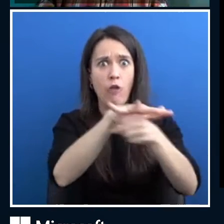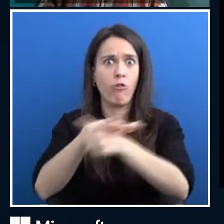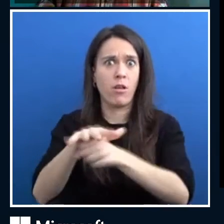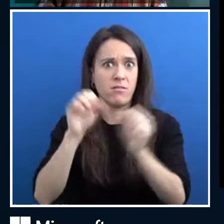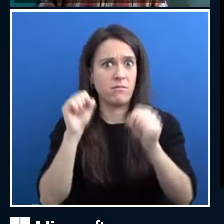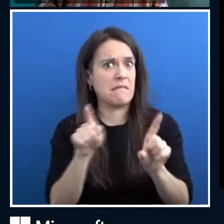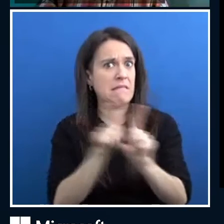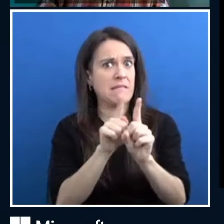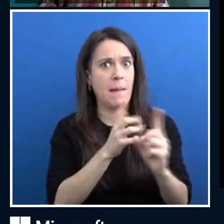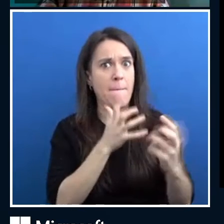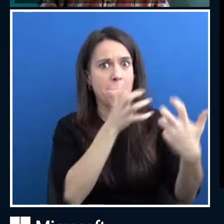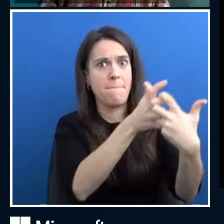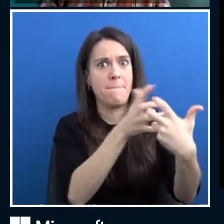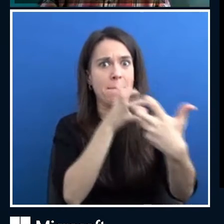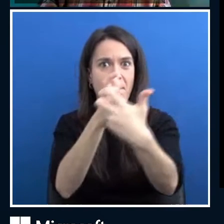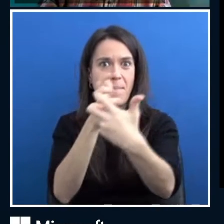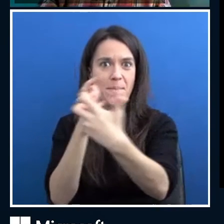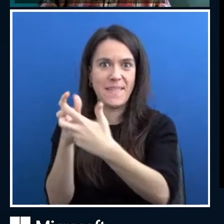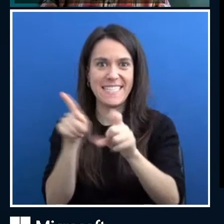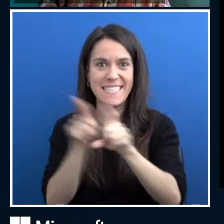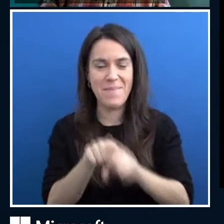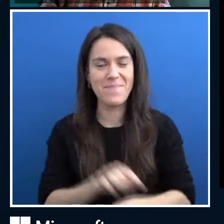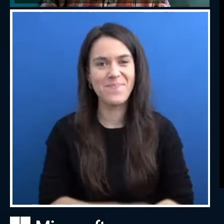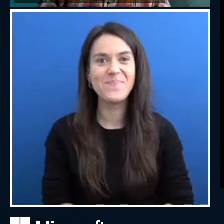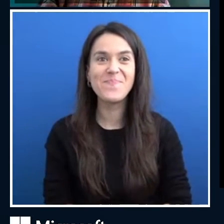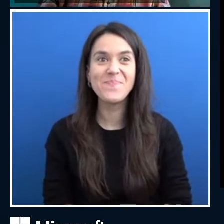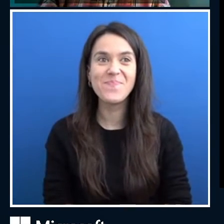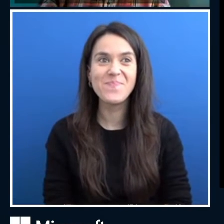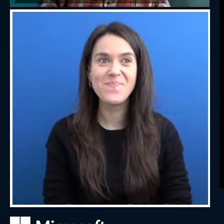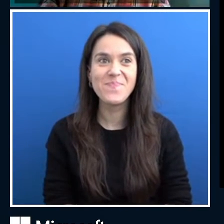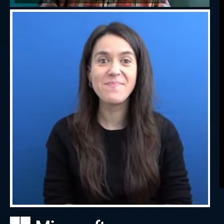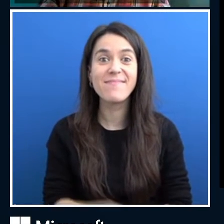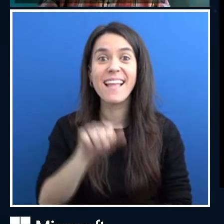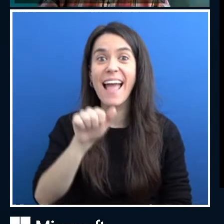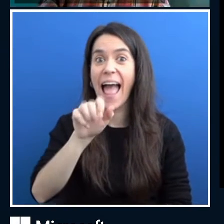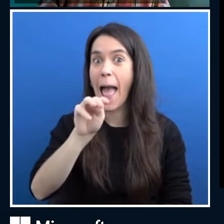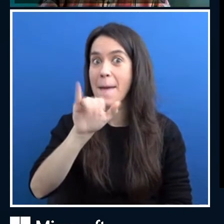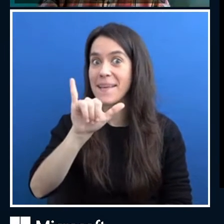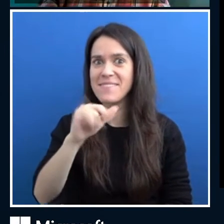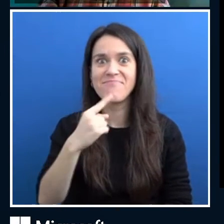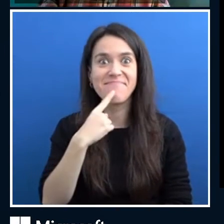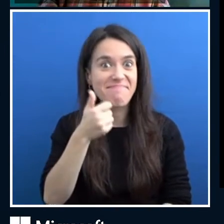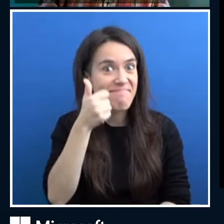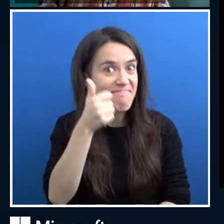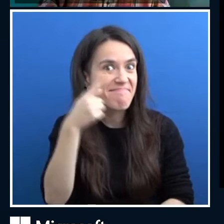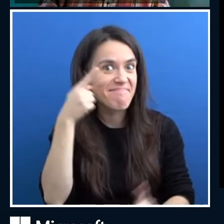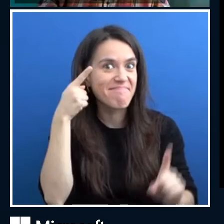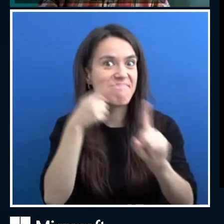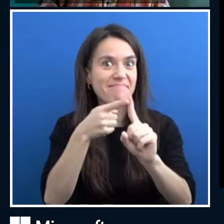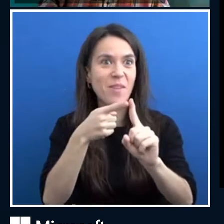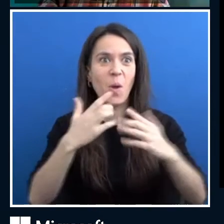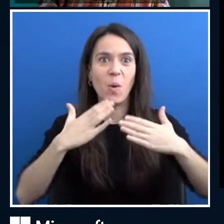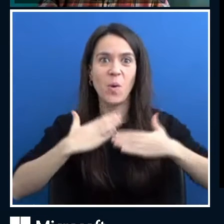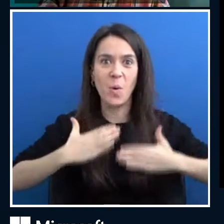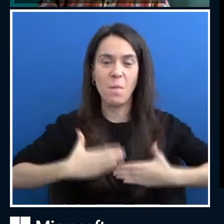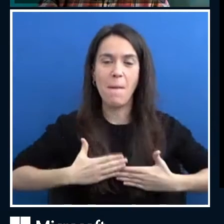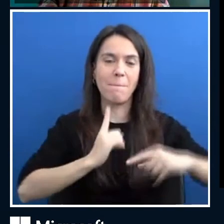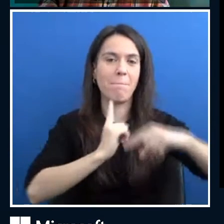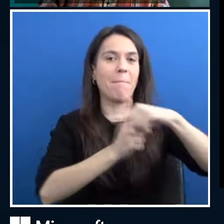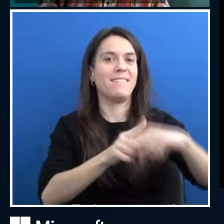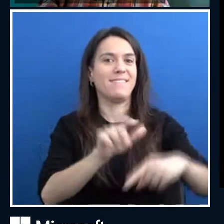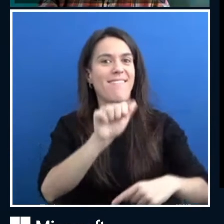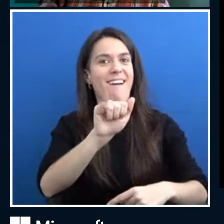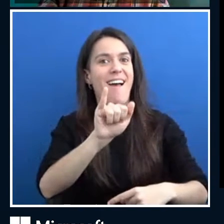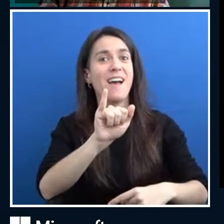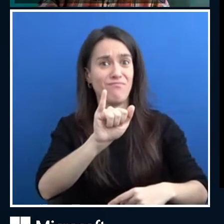Yeah, it's, it's a really great point, Dmitry, that it's, it's kind of human and AI, right, we are a huge element